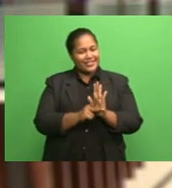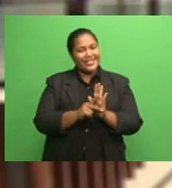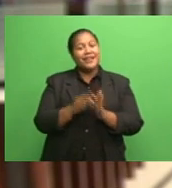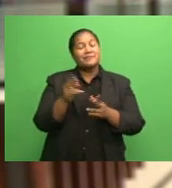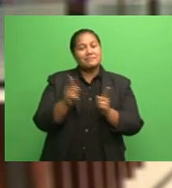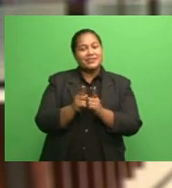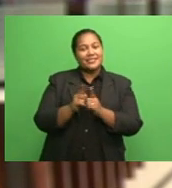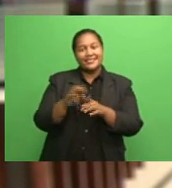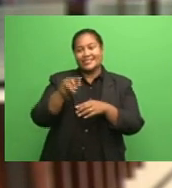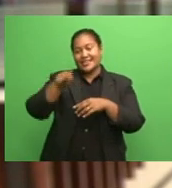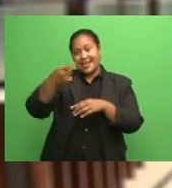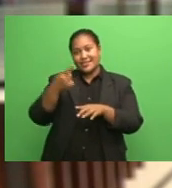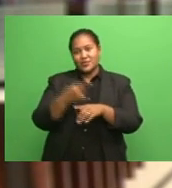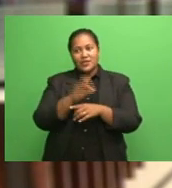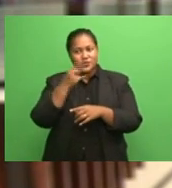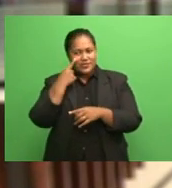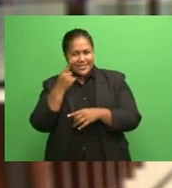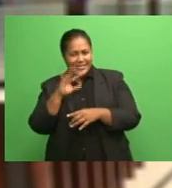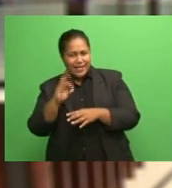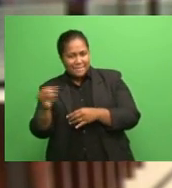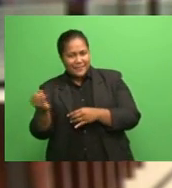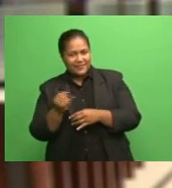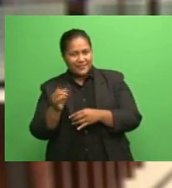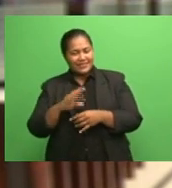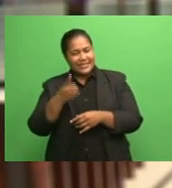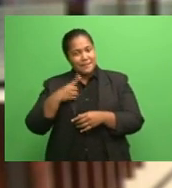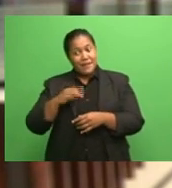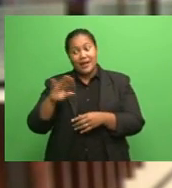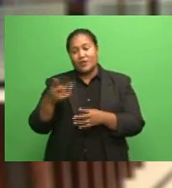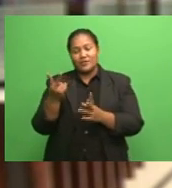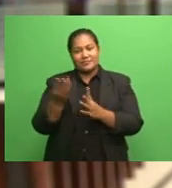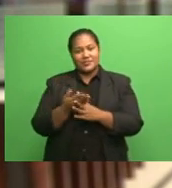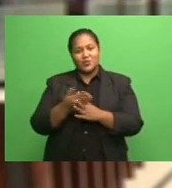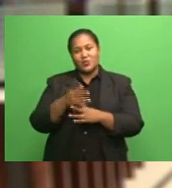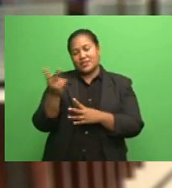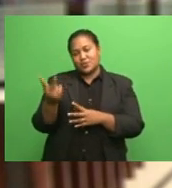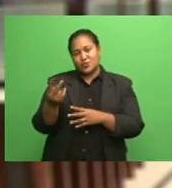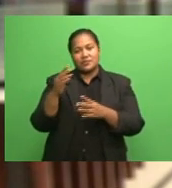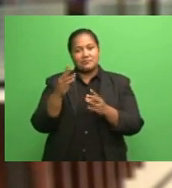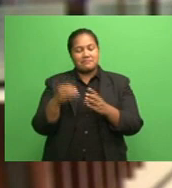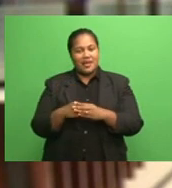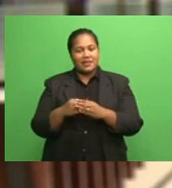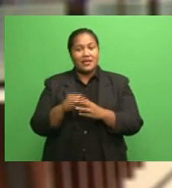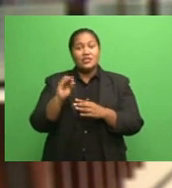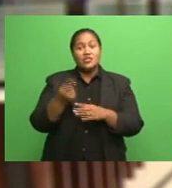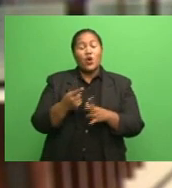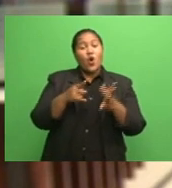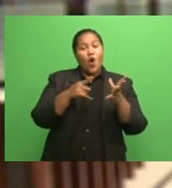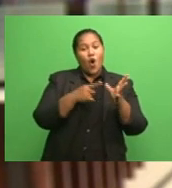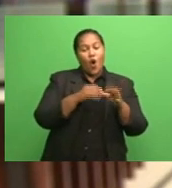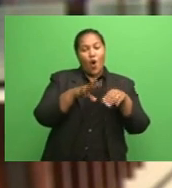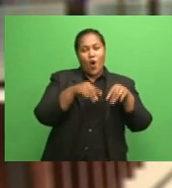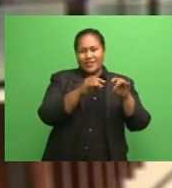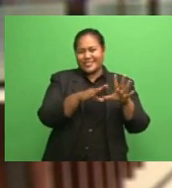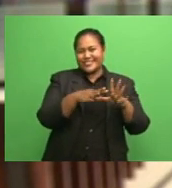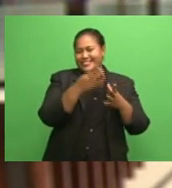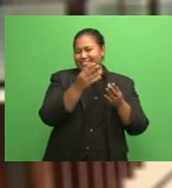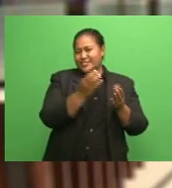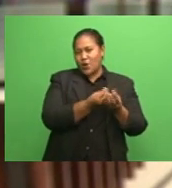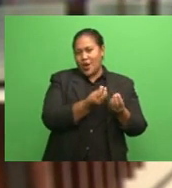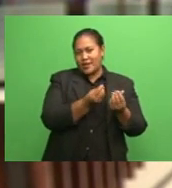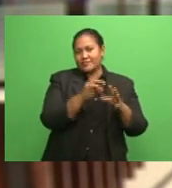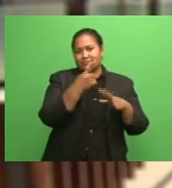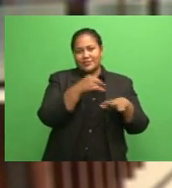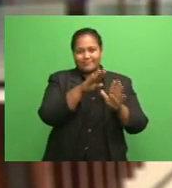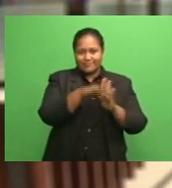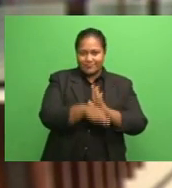if it can stir some investment demand favoring the greenback. And closer to home, the Aussie dollar hit fresh highs overnight, despite the